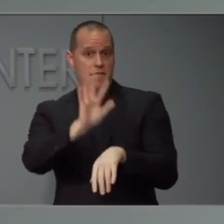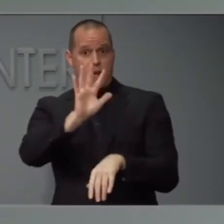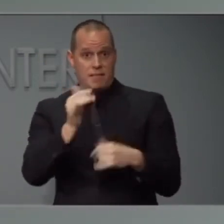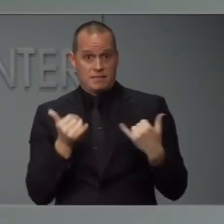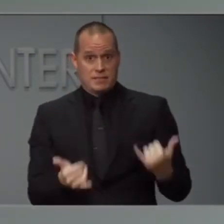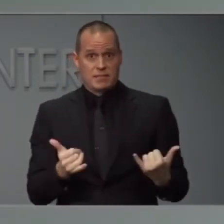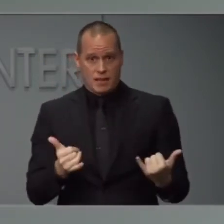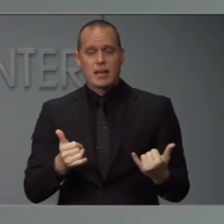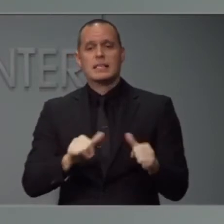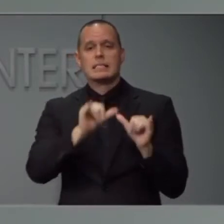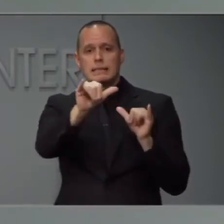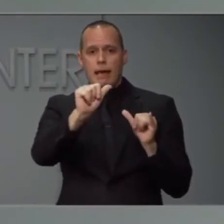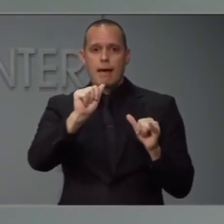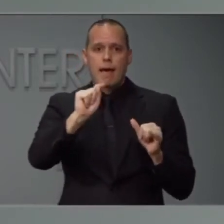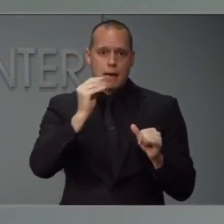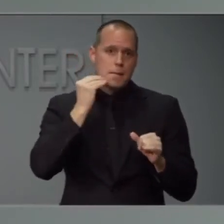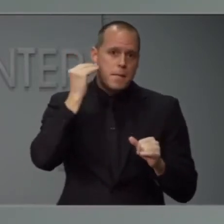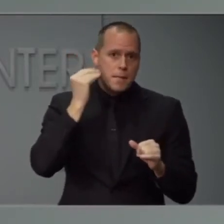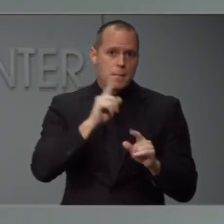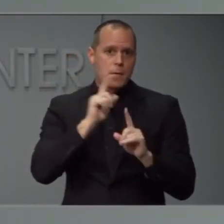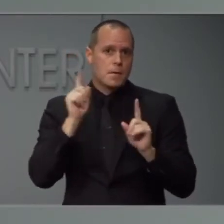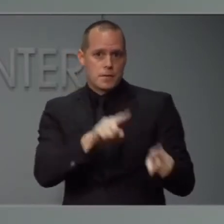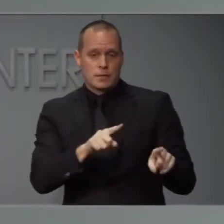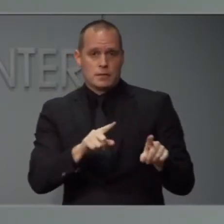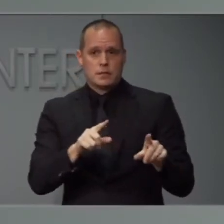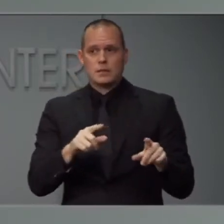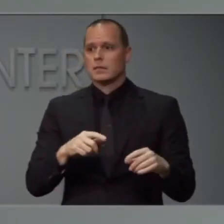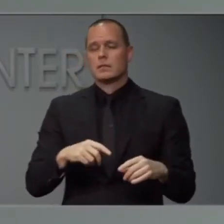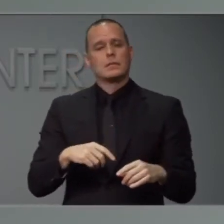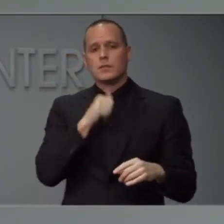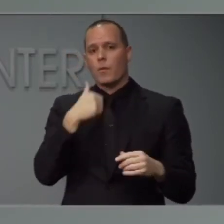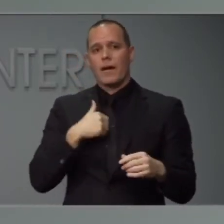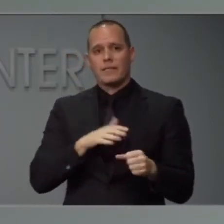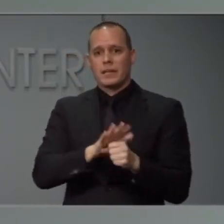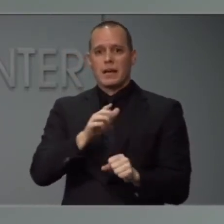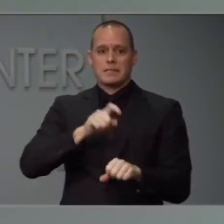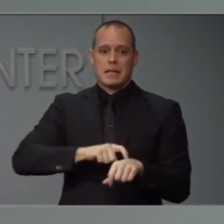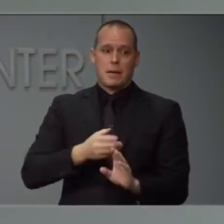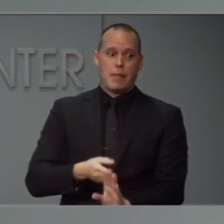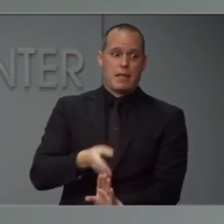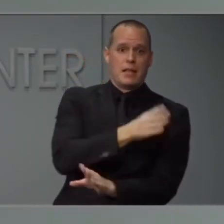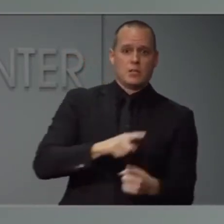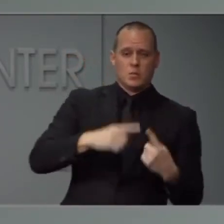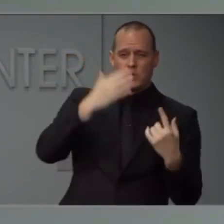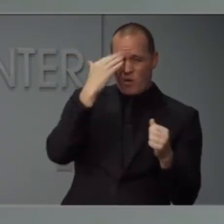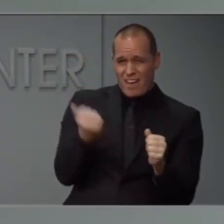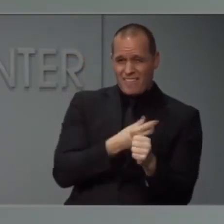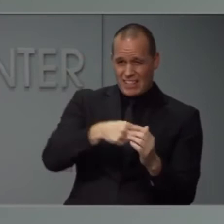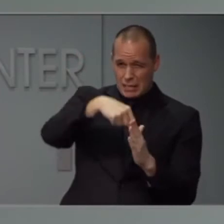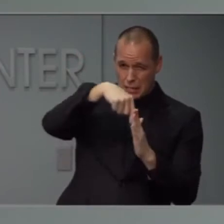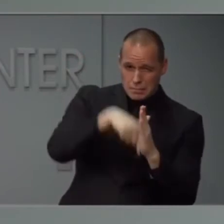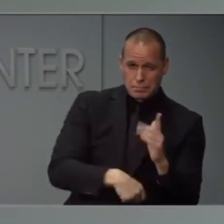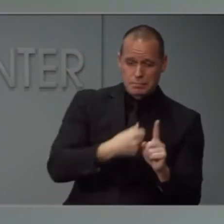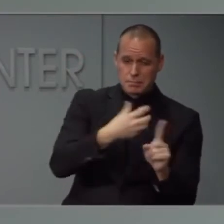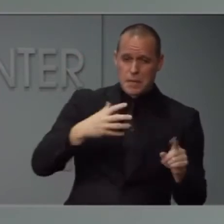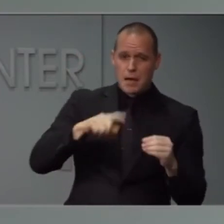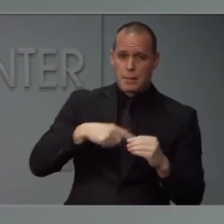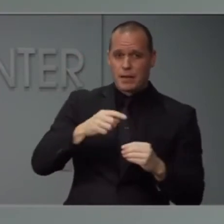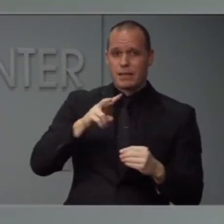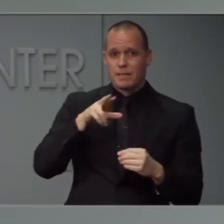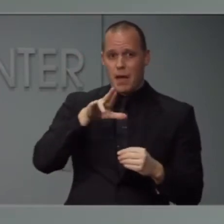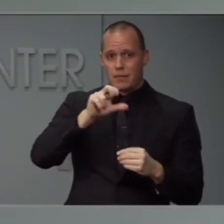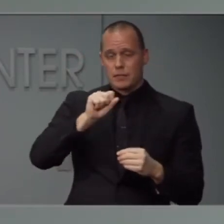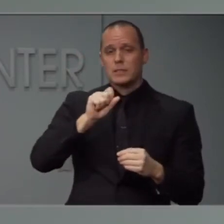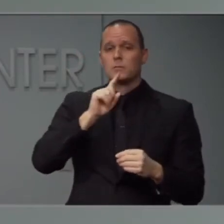Again, we didn't have the luxury of time to know everything we'd want to know about this virus, but what we know of it is quite scary,